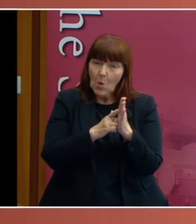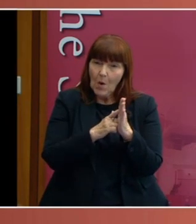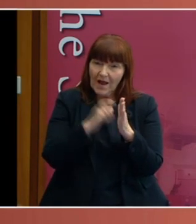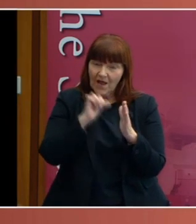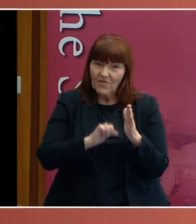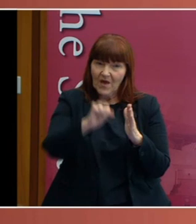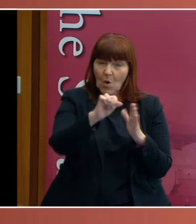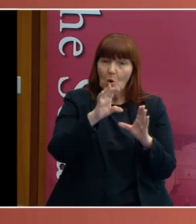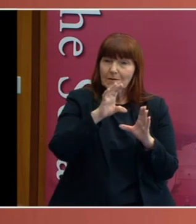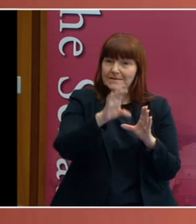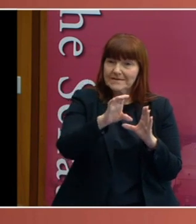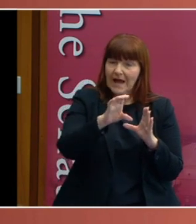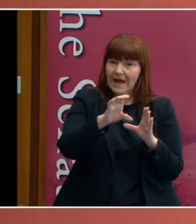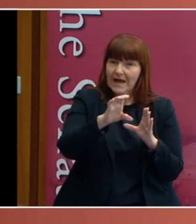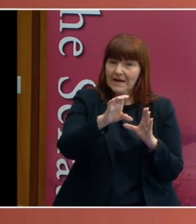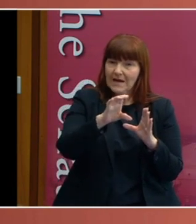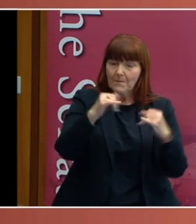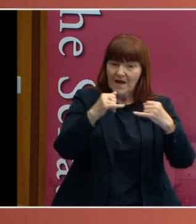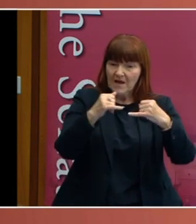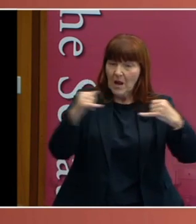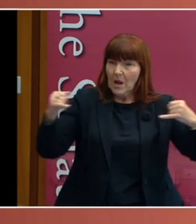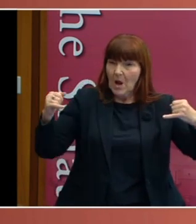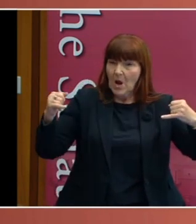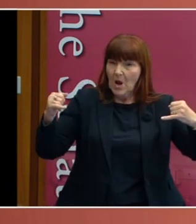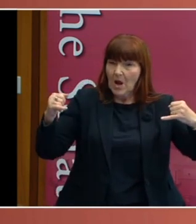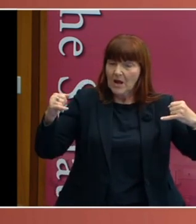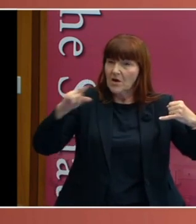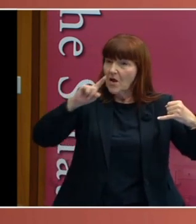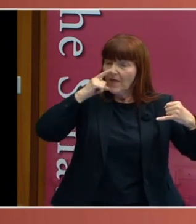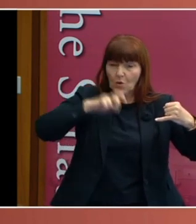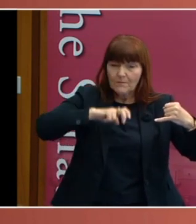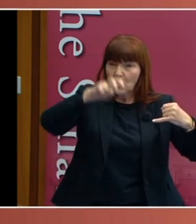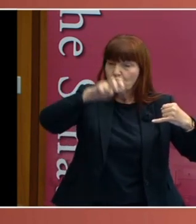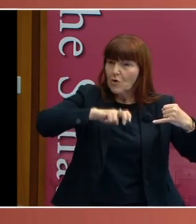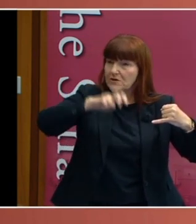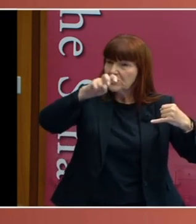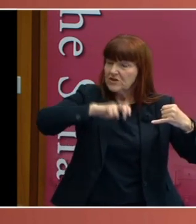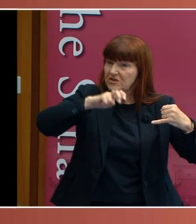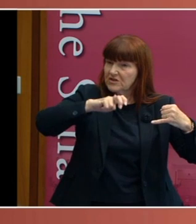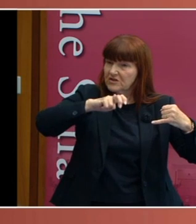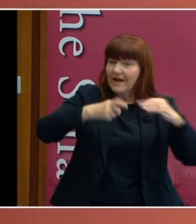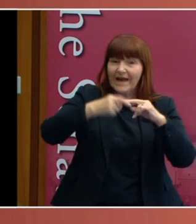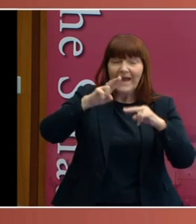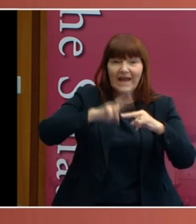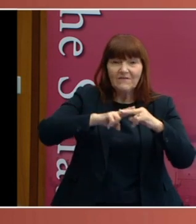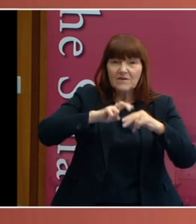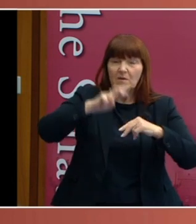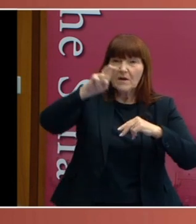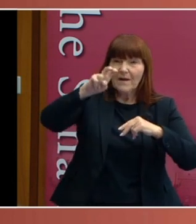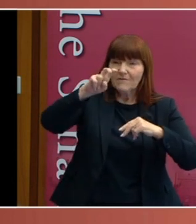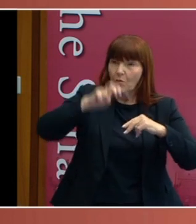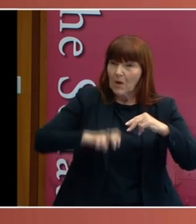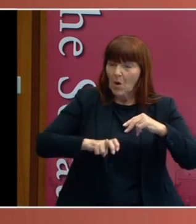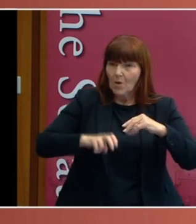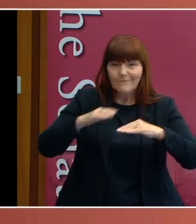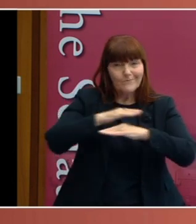that could not be crossed, which then had a consequence that anyone who was above or below that line was